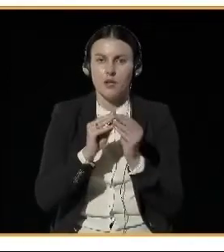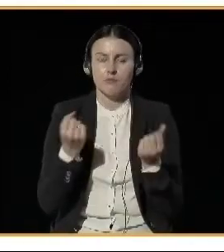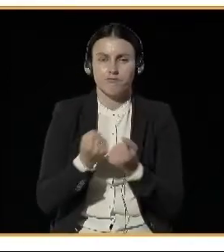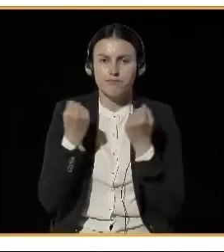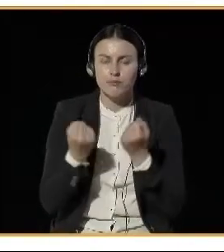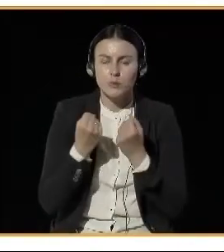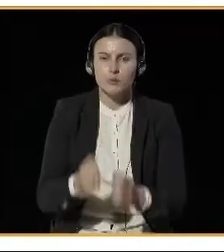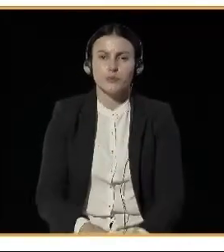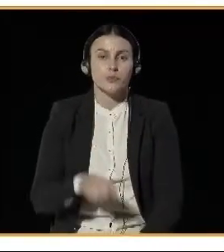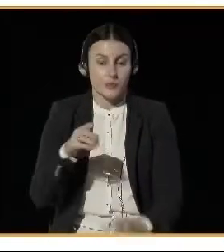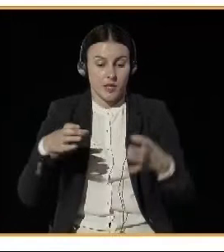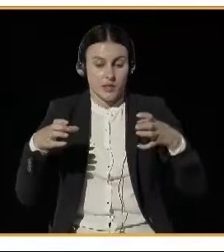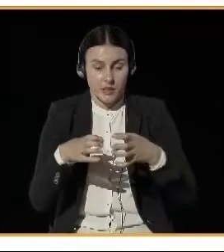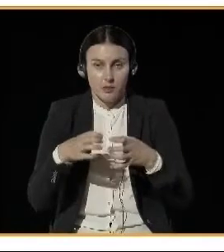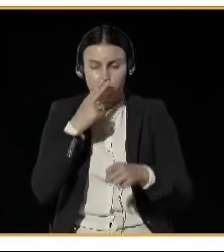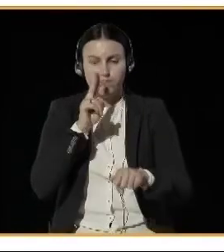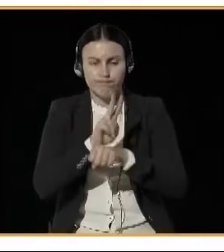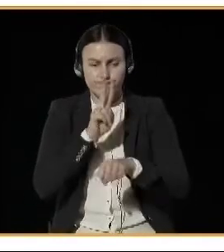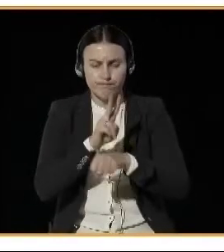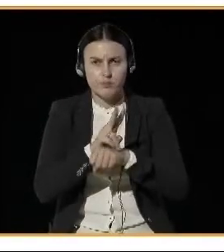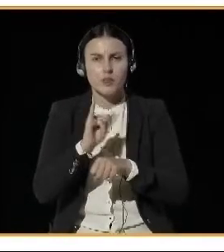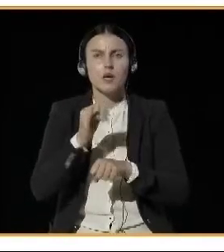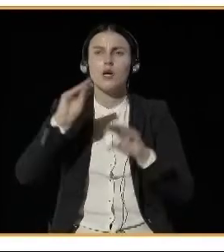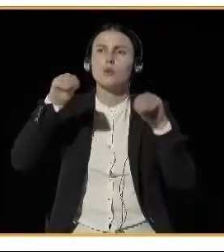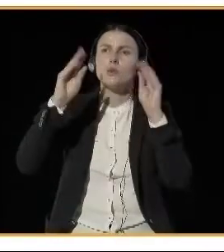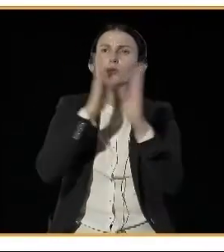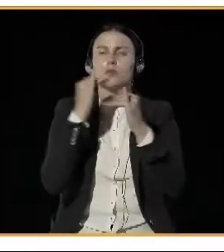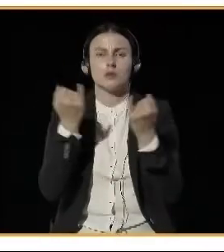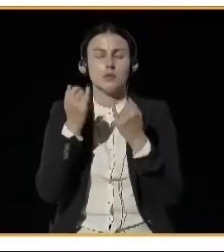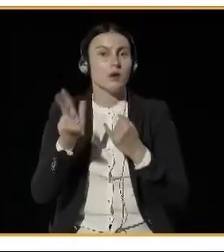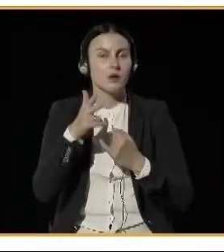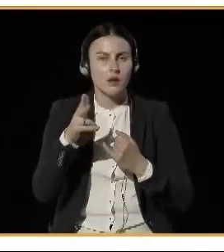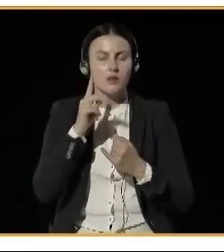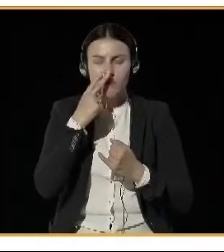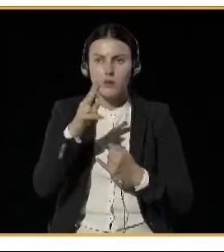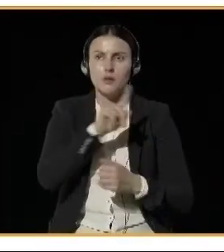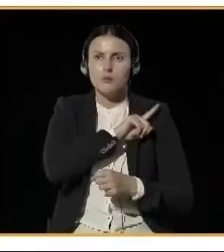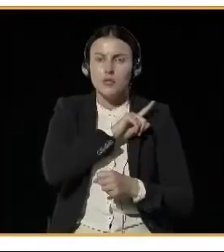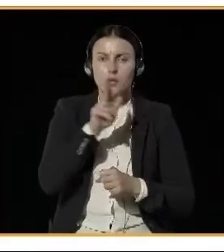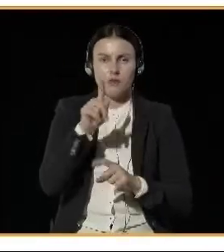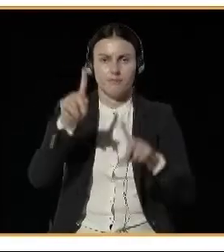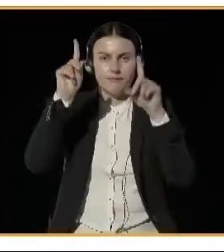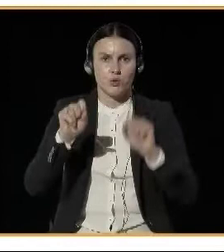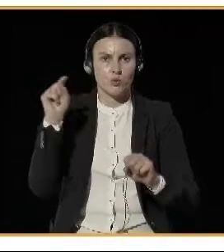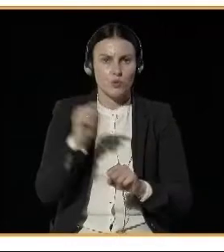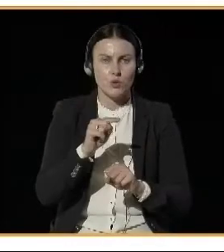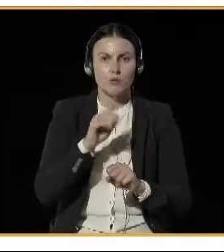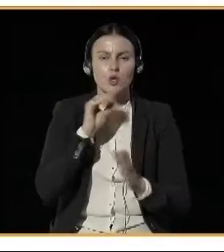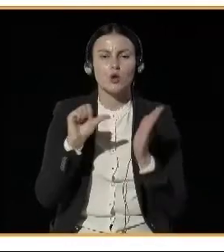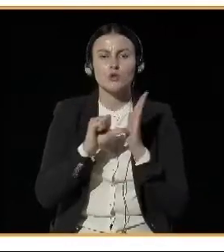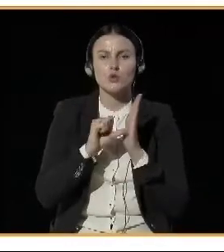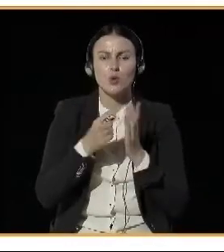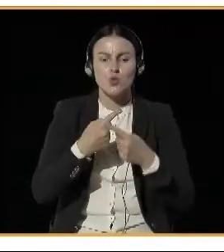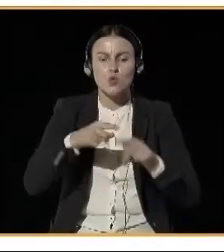and determines when it's appropriate to use the short term measures. And the team is